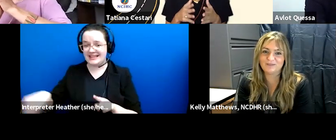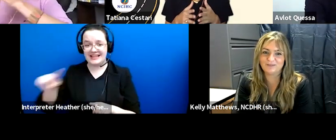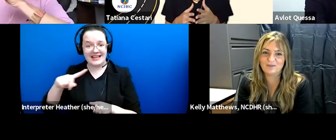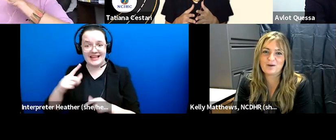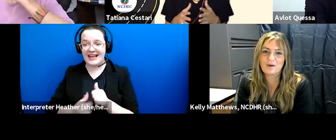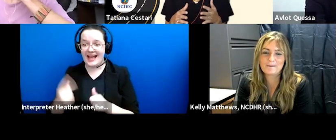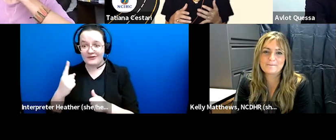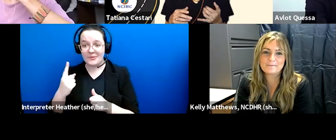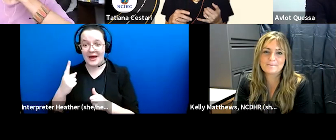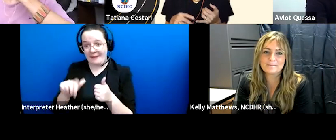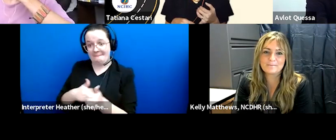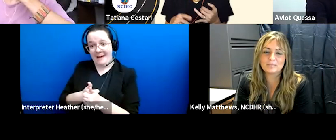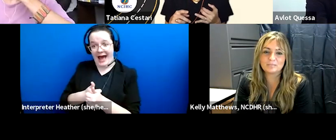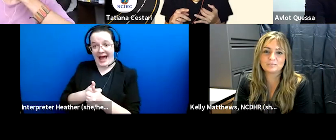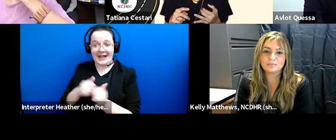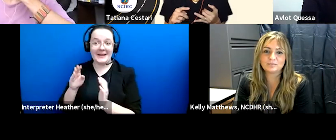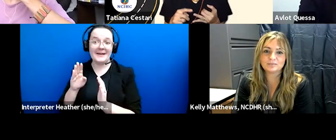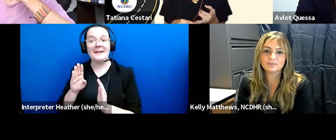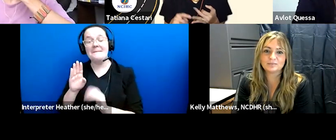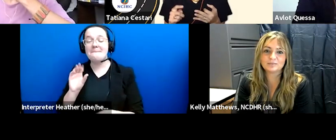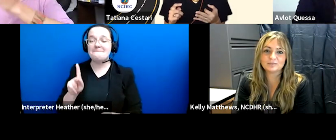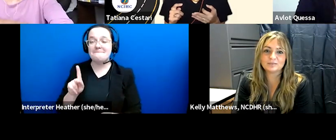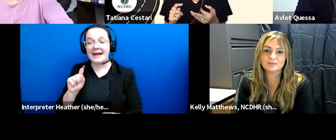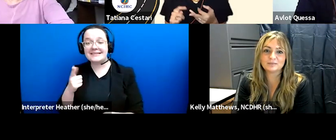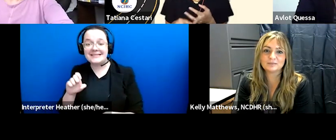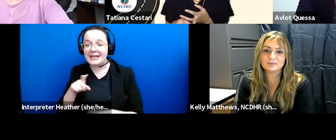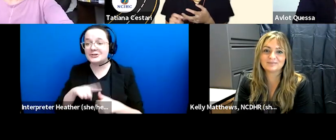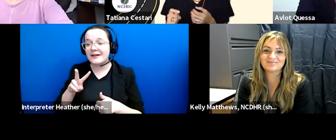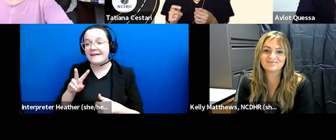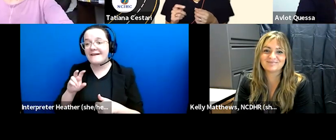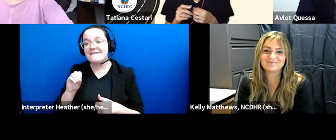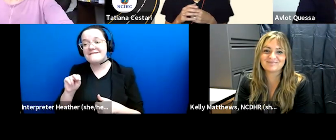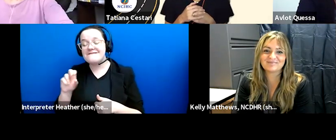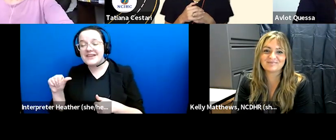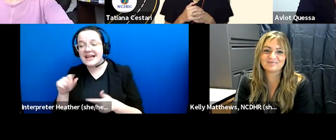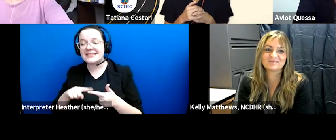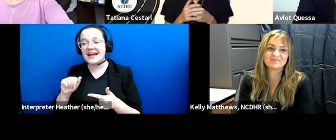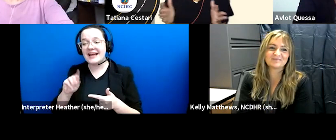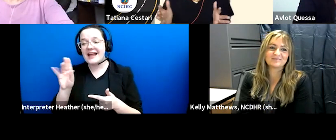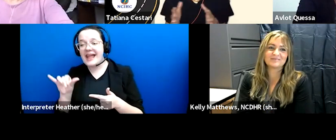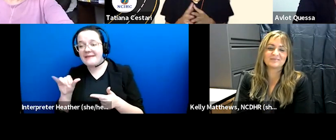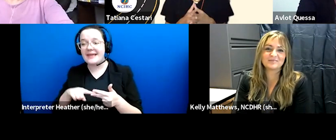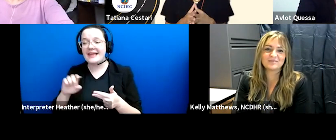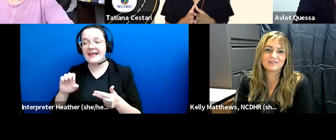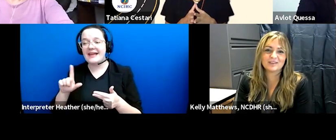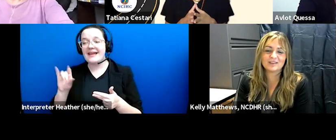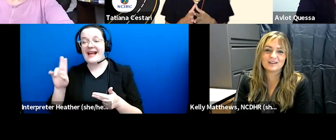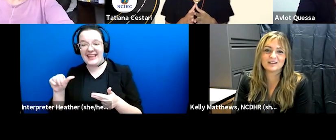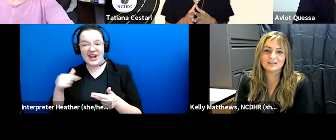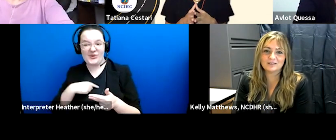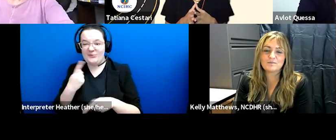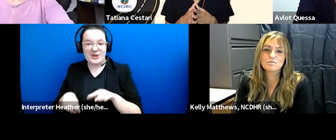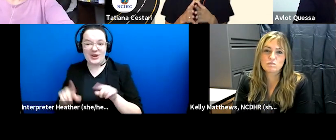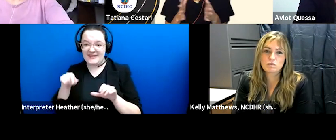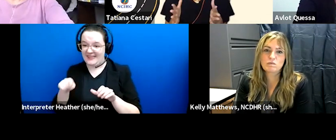backstage um bonessa amy eliana we couldn't have done this without them